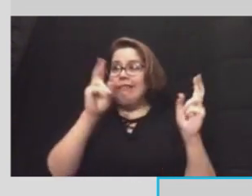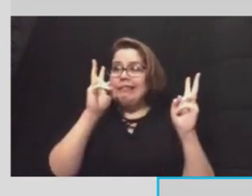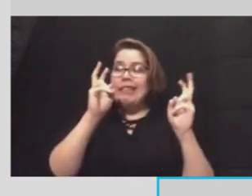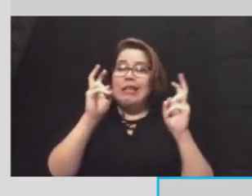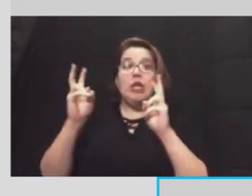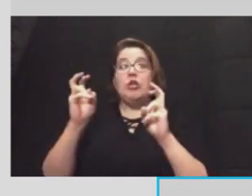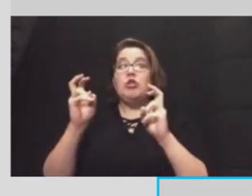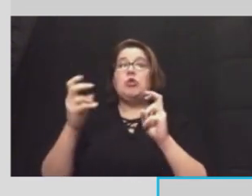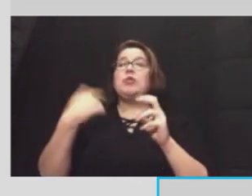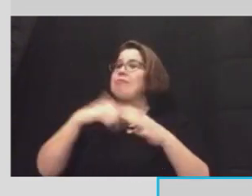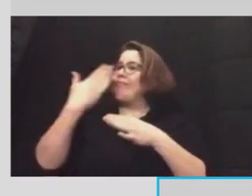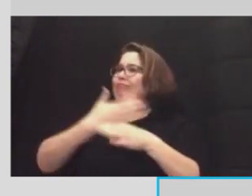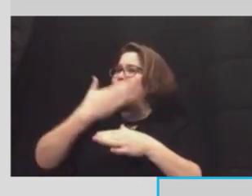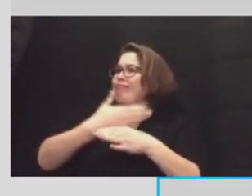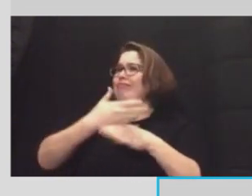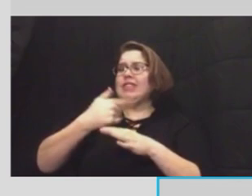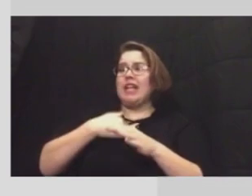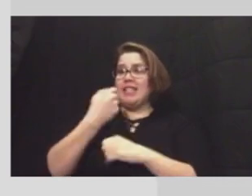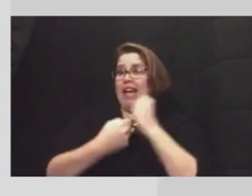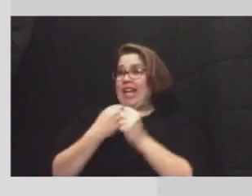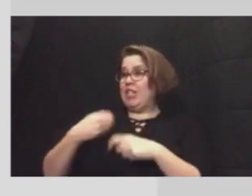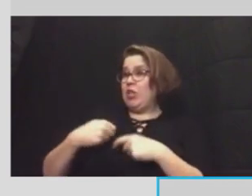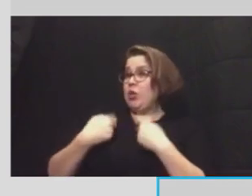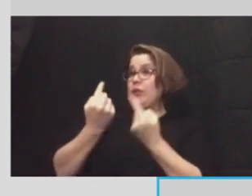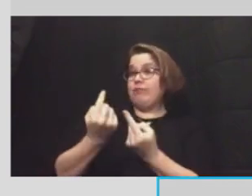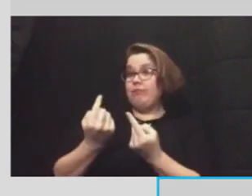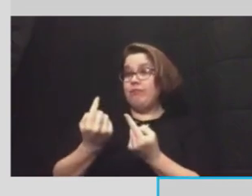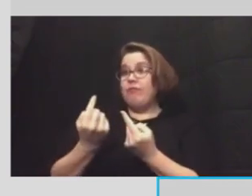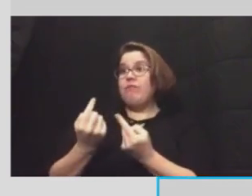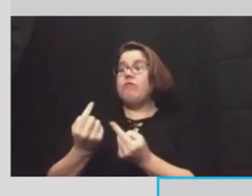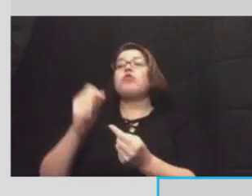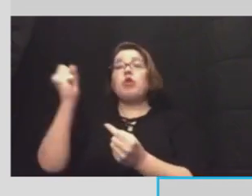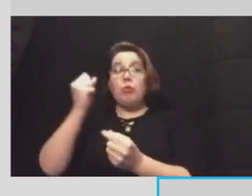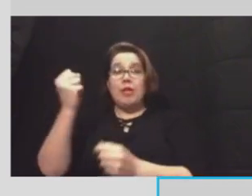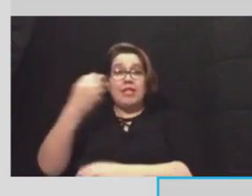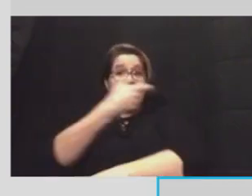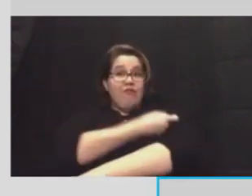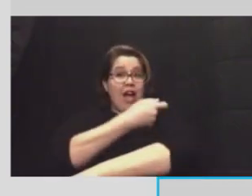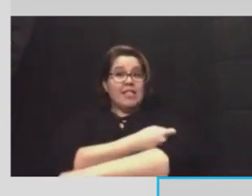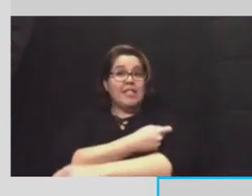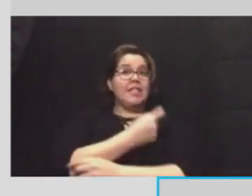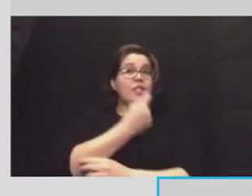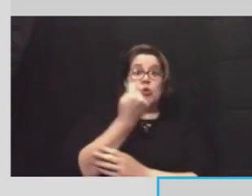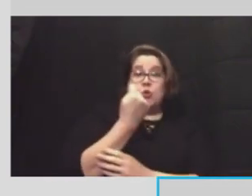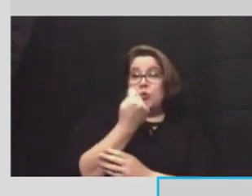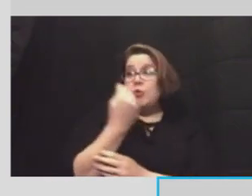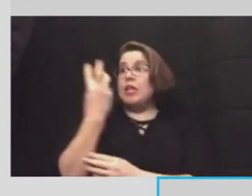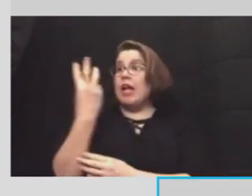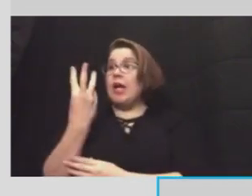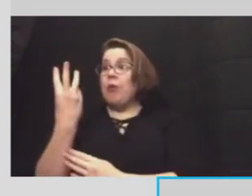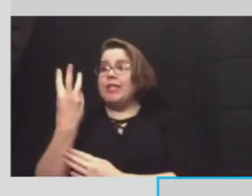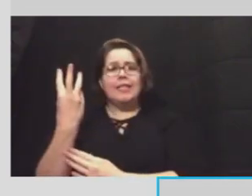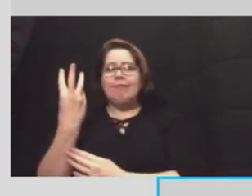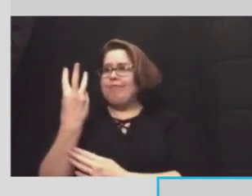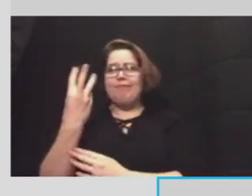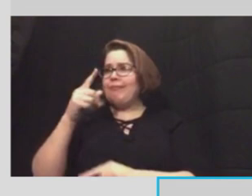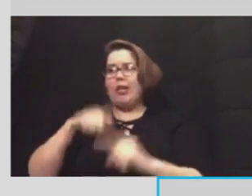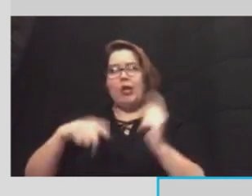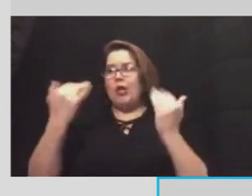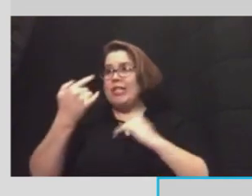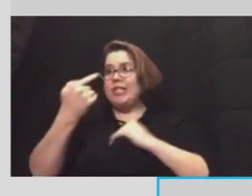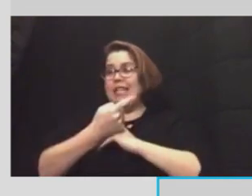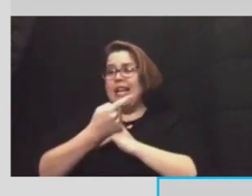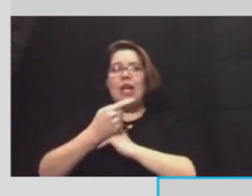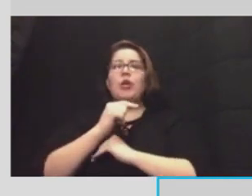plaguing us for the last year. We did do vaccines on Tuesday and Wednesday. We were not able to do them today or